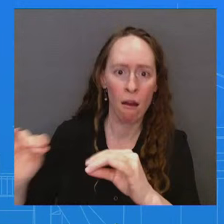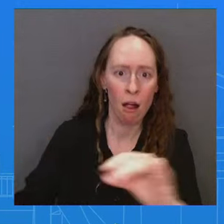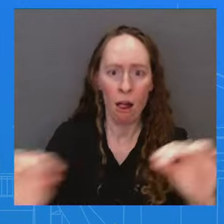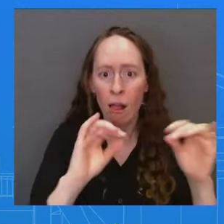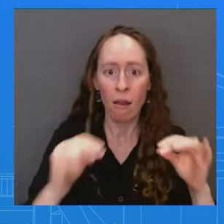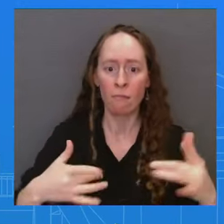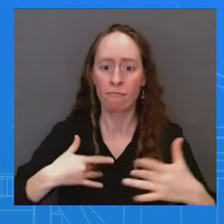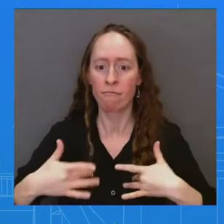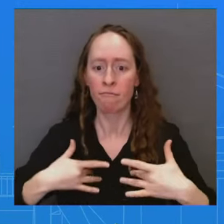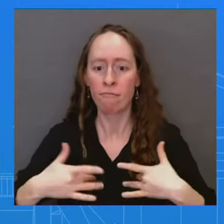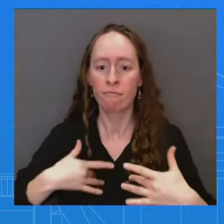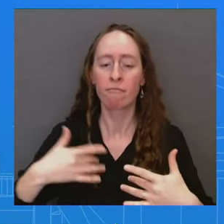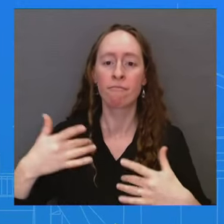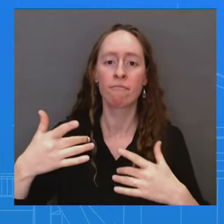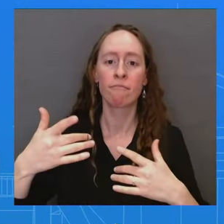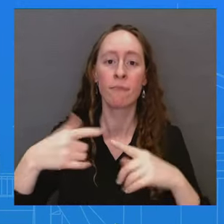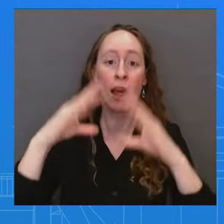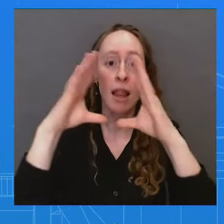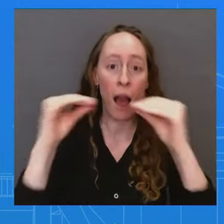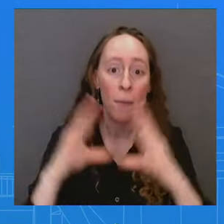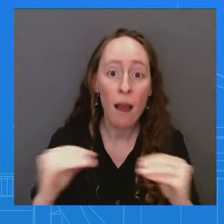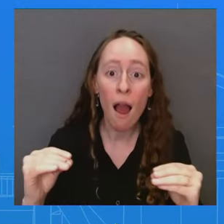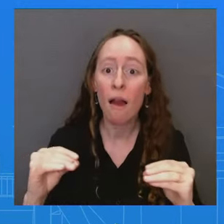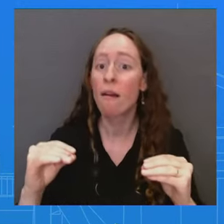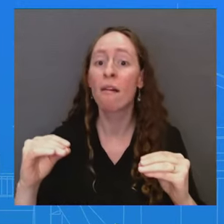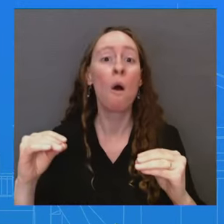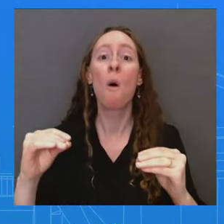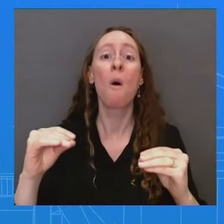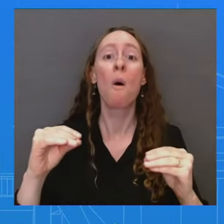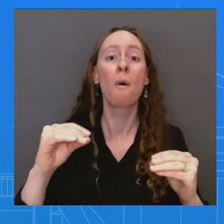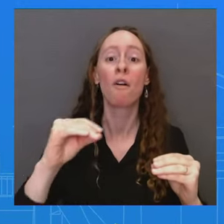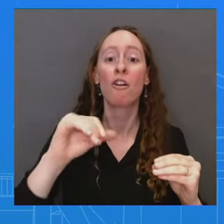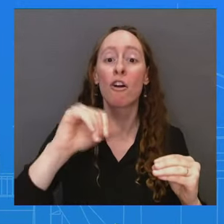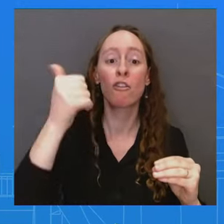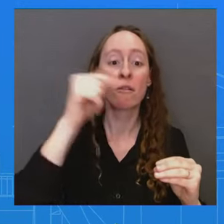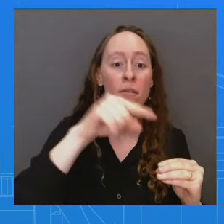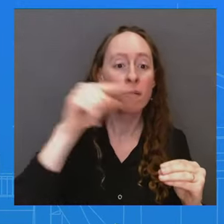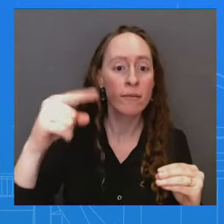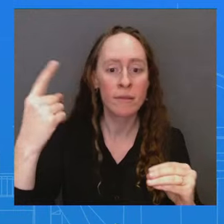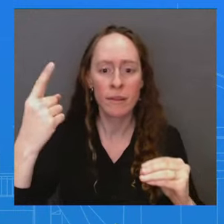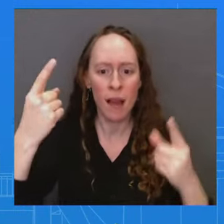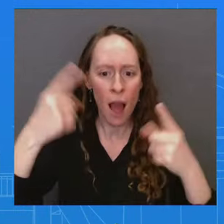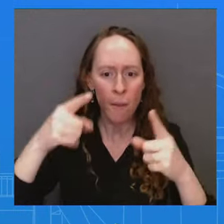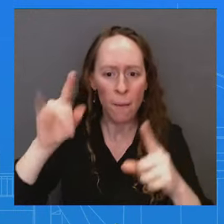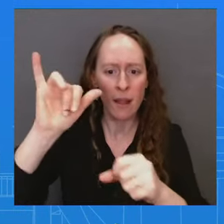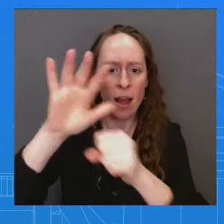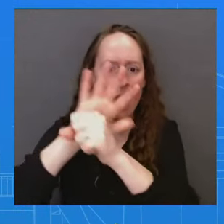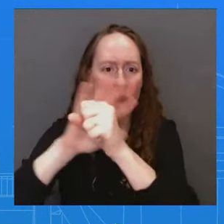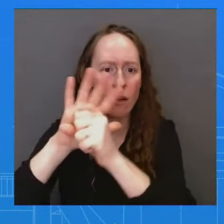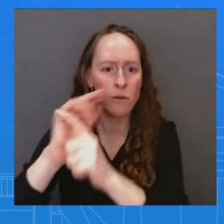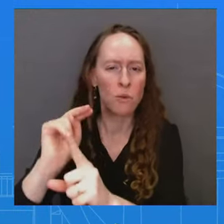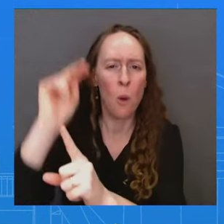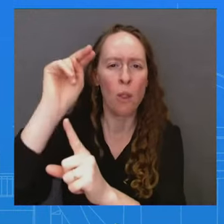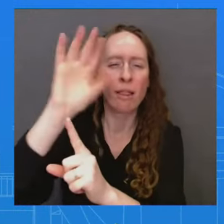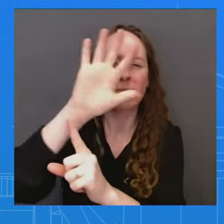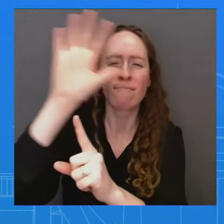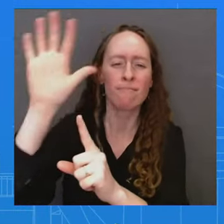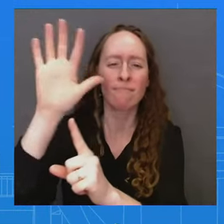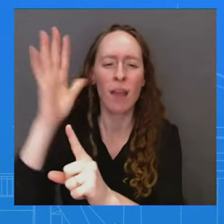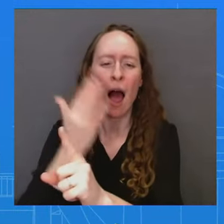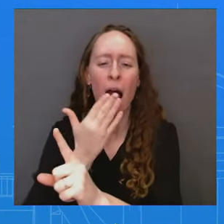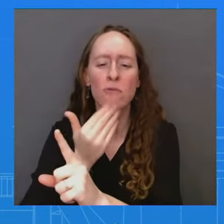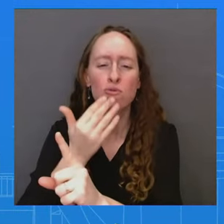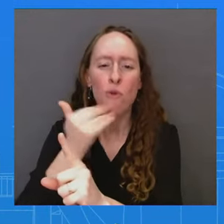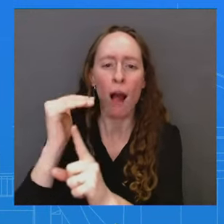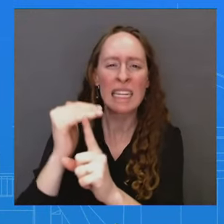of the increased tensions there at that northern border between Israel and southern Lebanon. We don't want to see